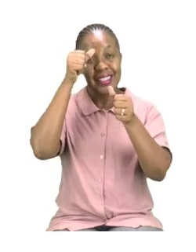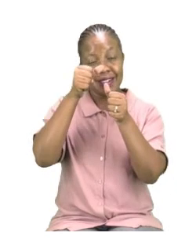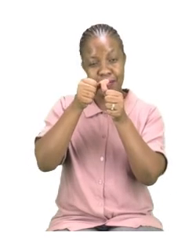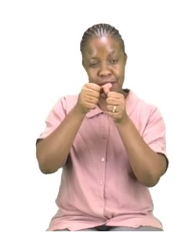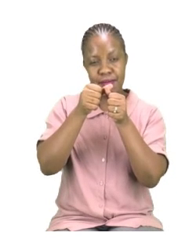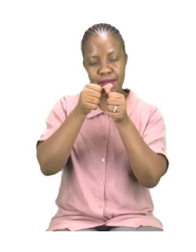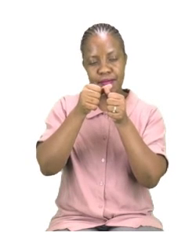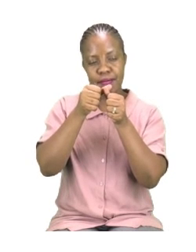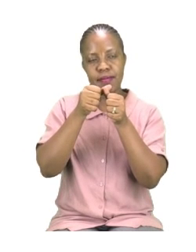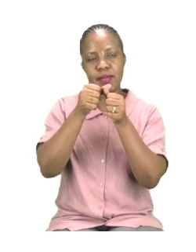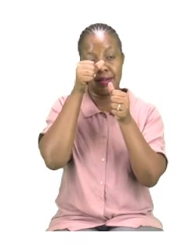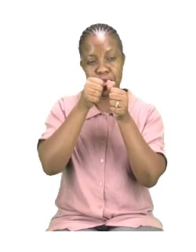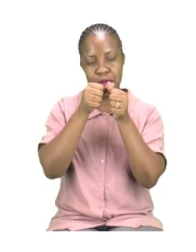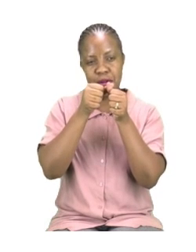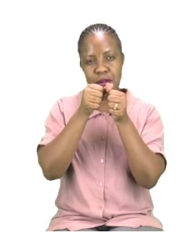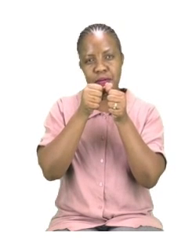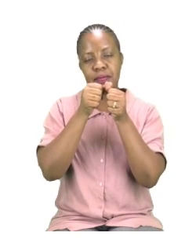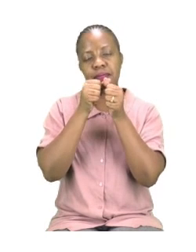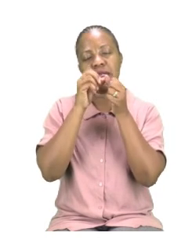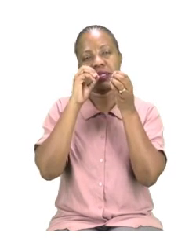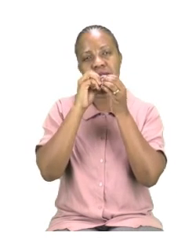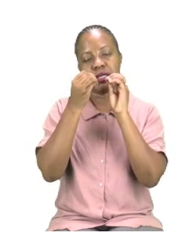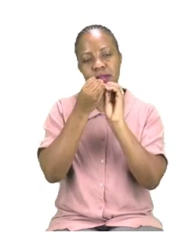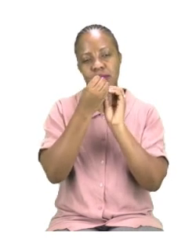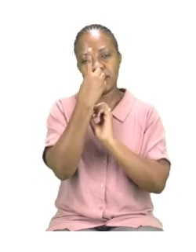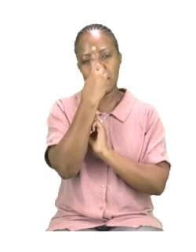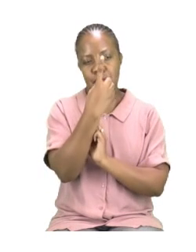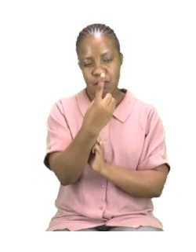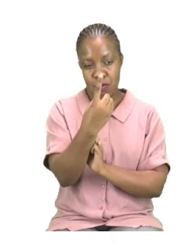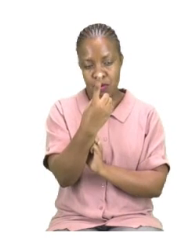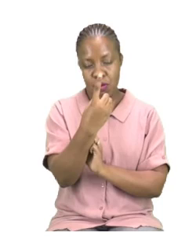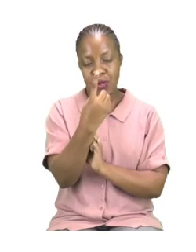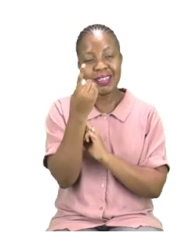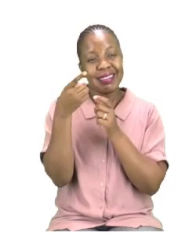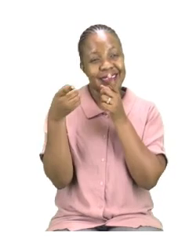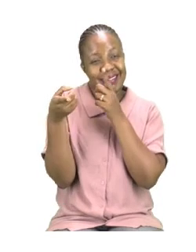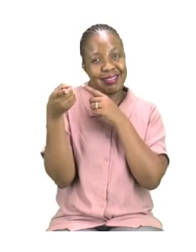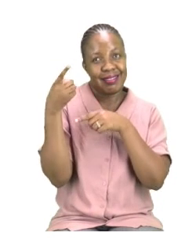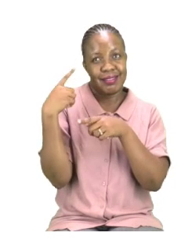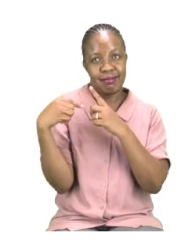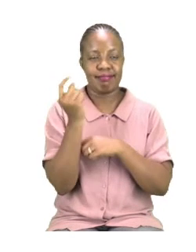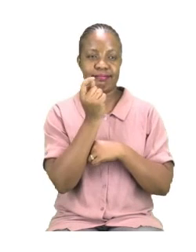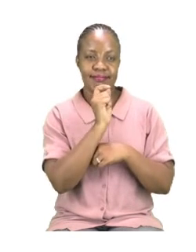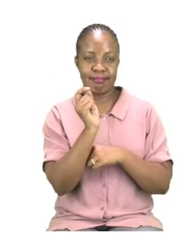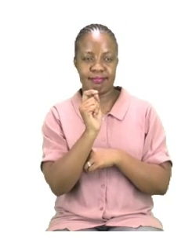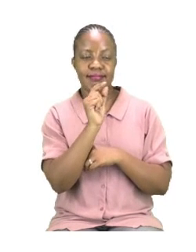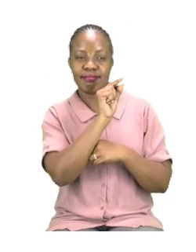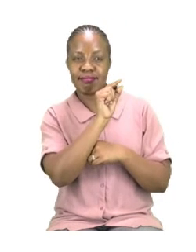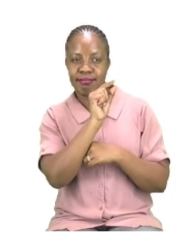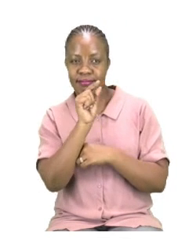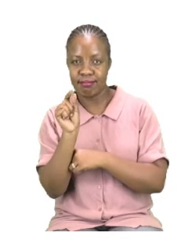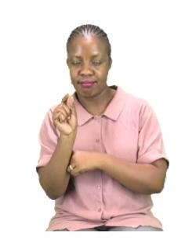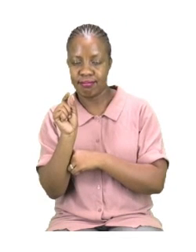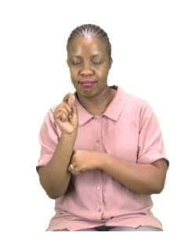the sentence. And then where you get to the part where it is underlined, instead of using those words, we will now use